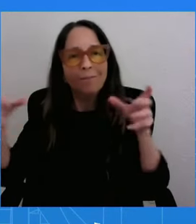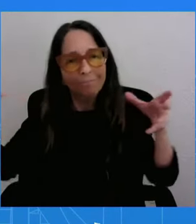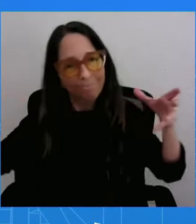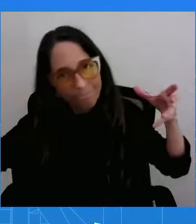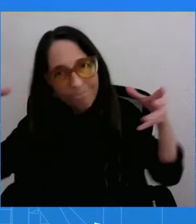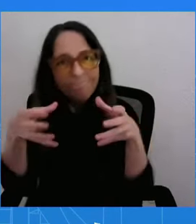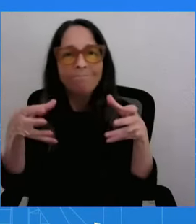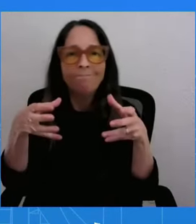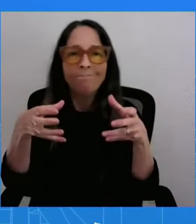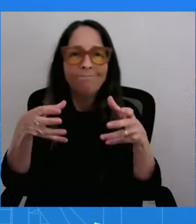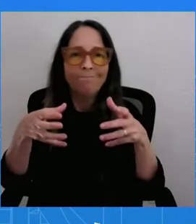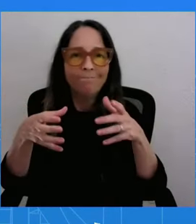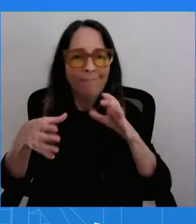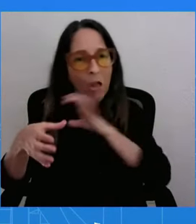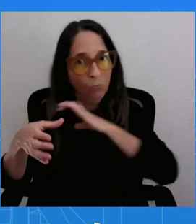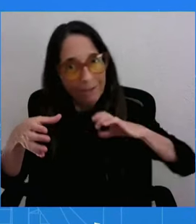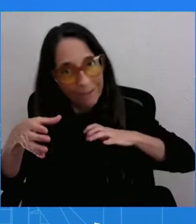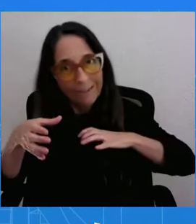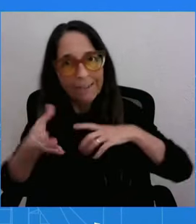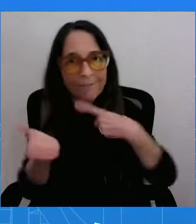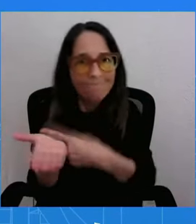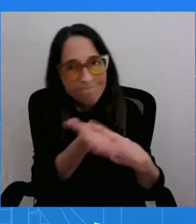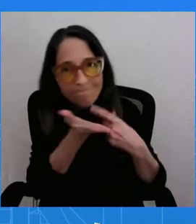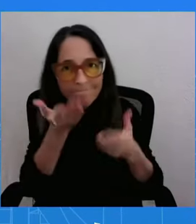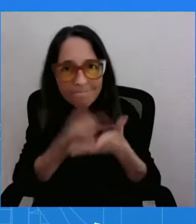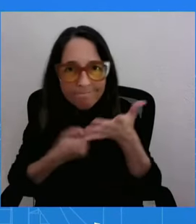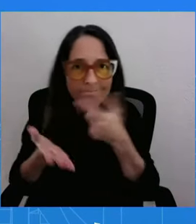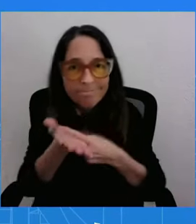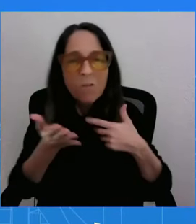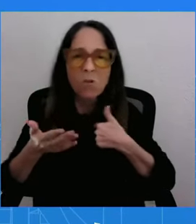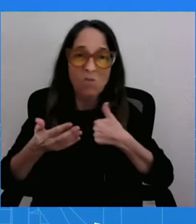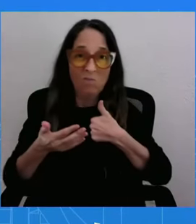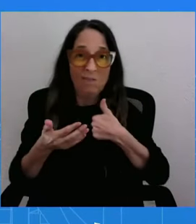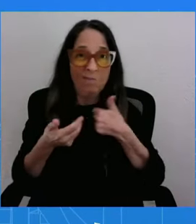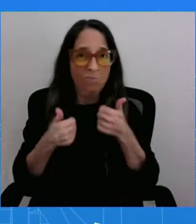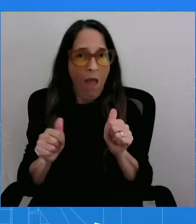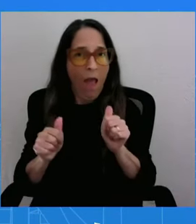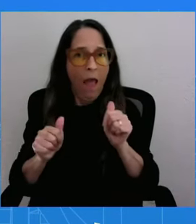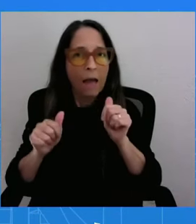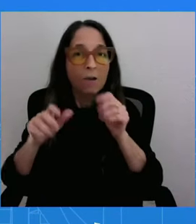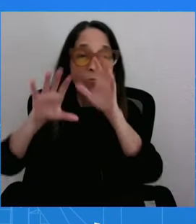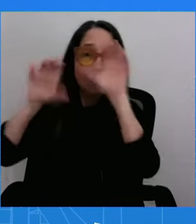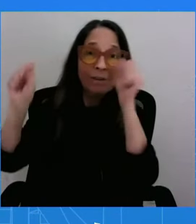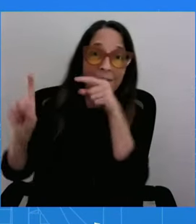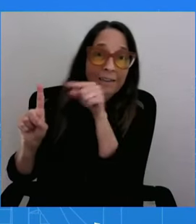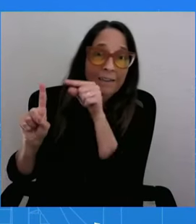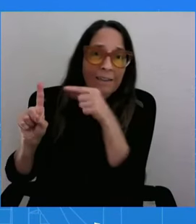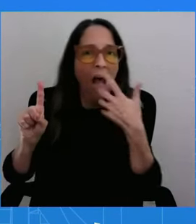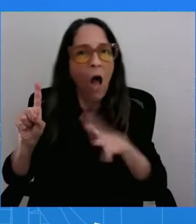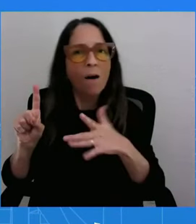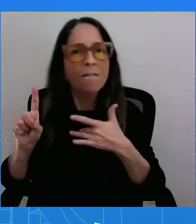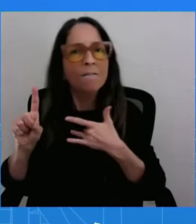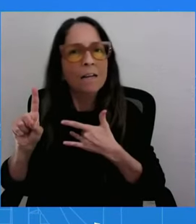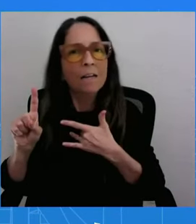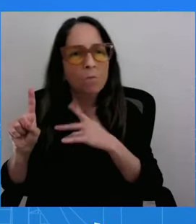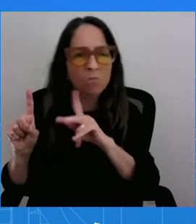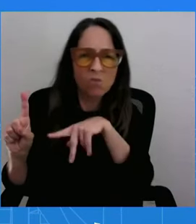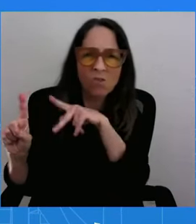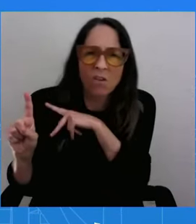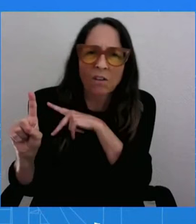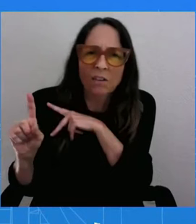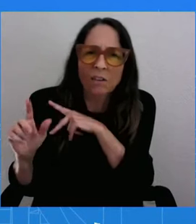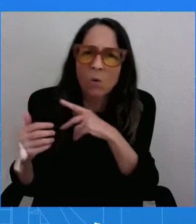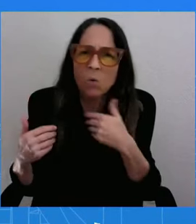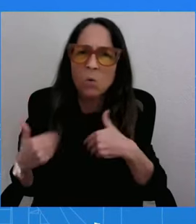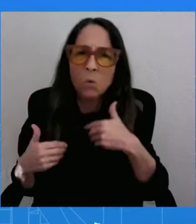done. So this is personal to the president, he says in his statement. This is personal to the vice president. This is personal to Dr.